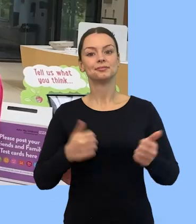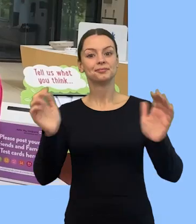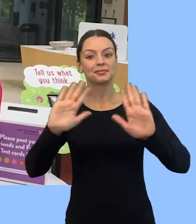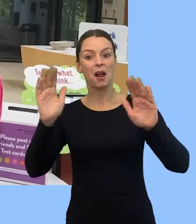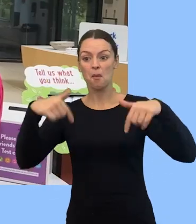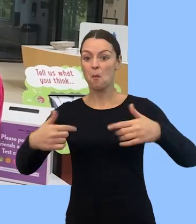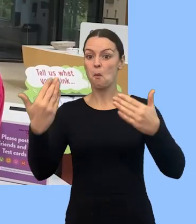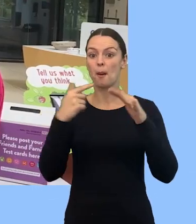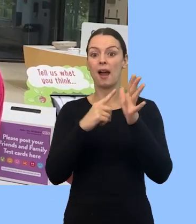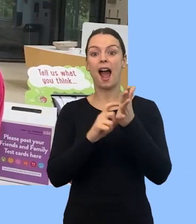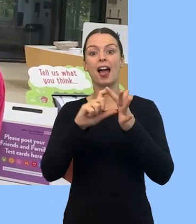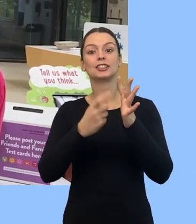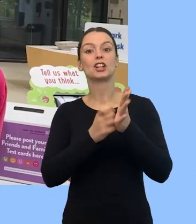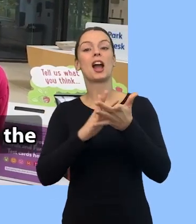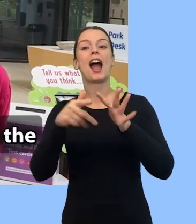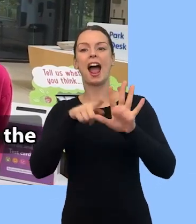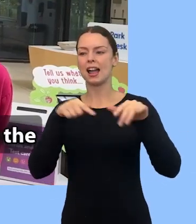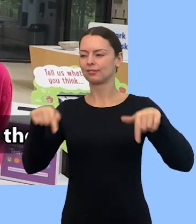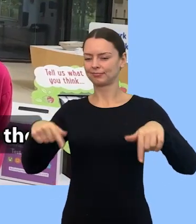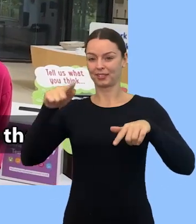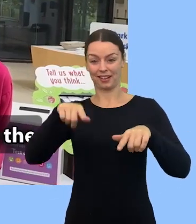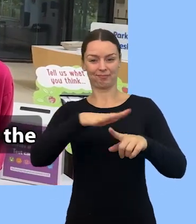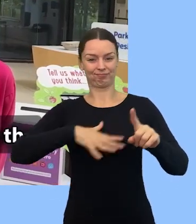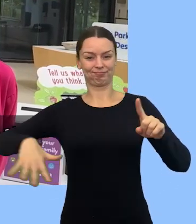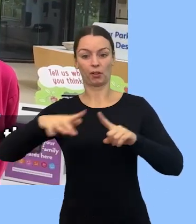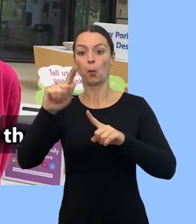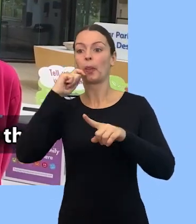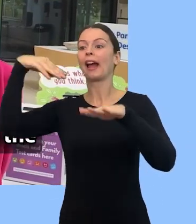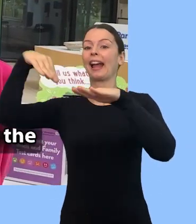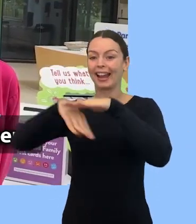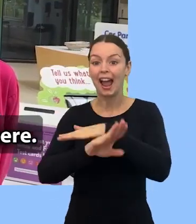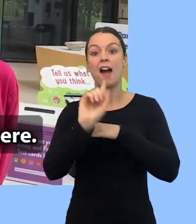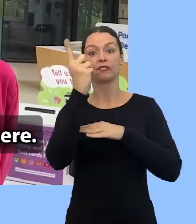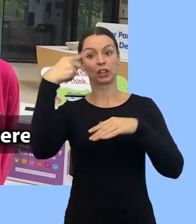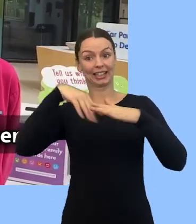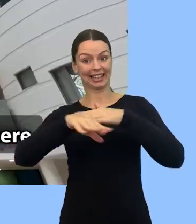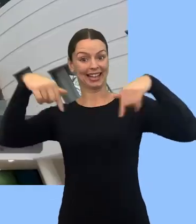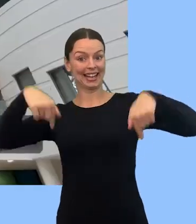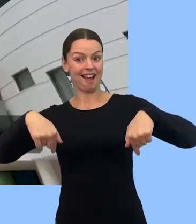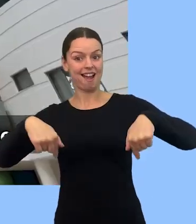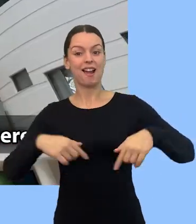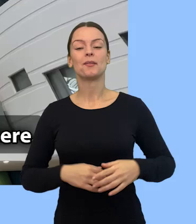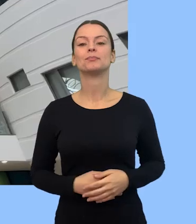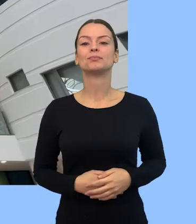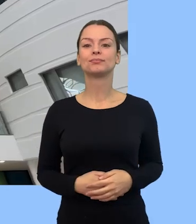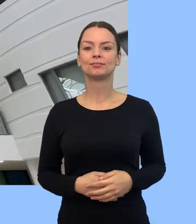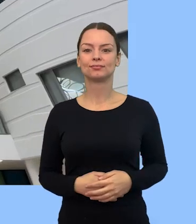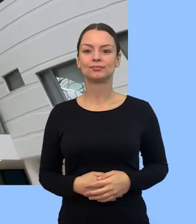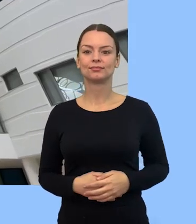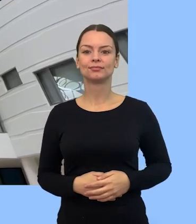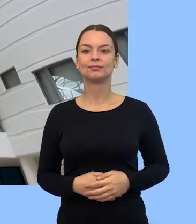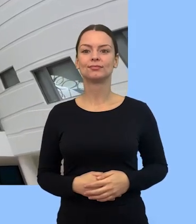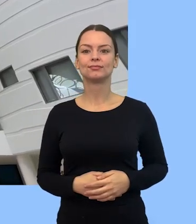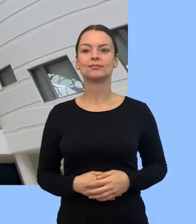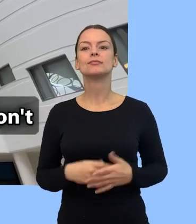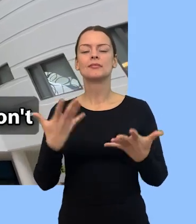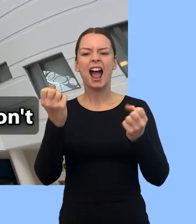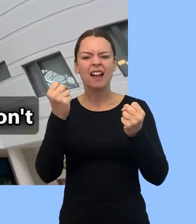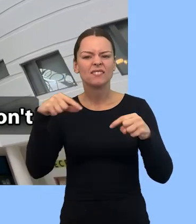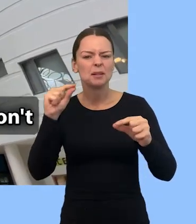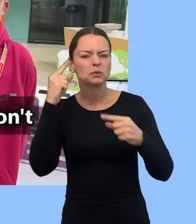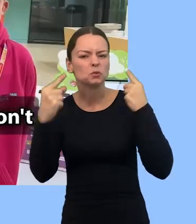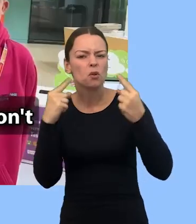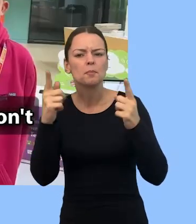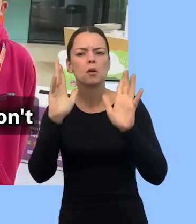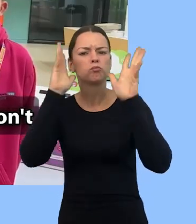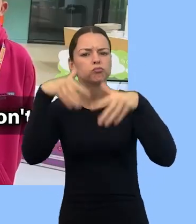Hi, welcome to Alder Hay. This is our atrium space and will likely be the first place you come to when you arrive here. It can be